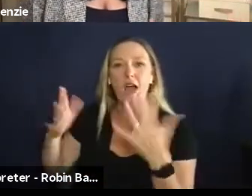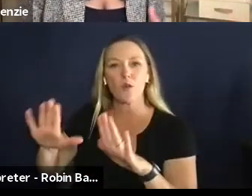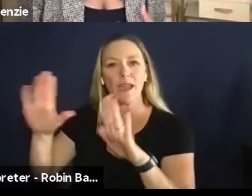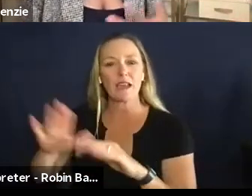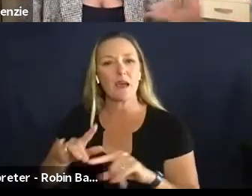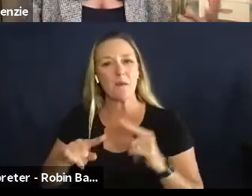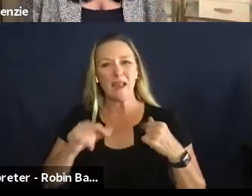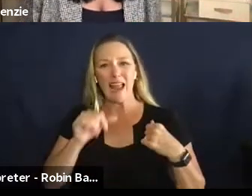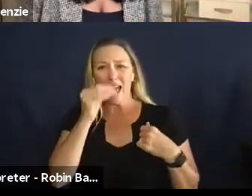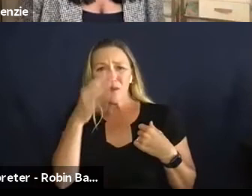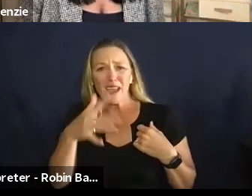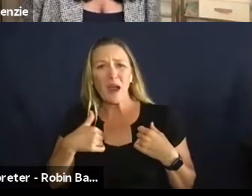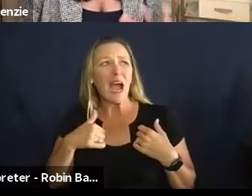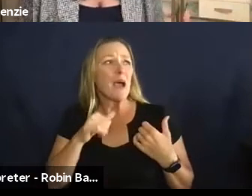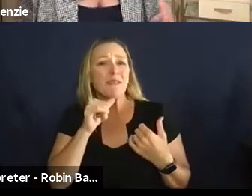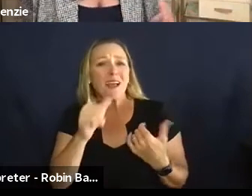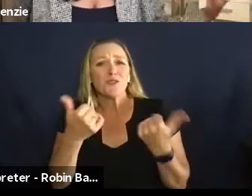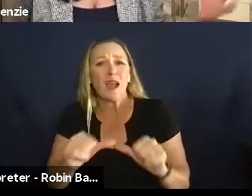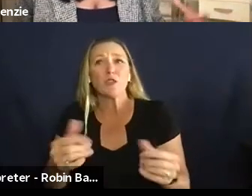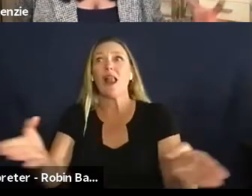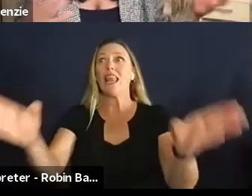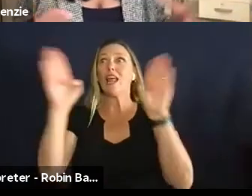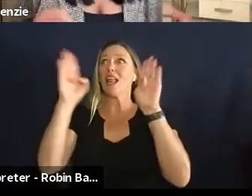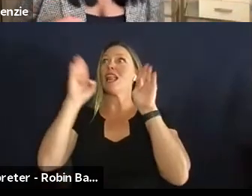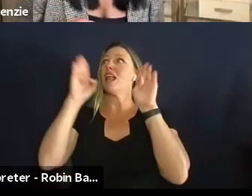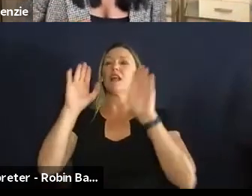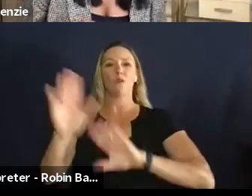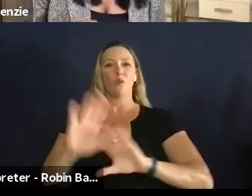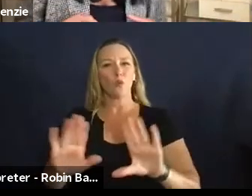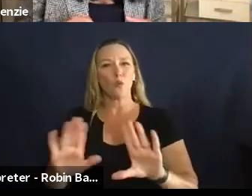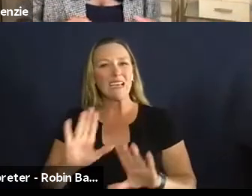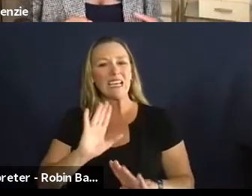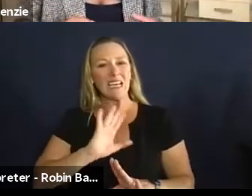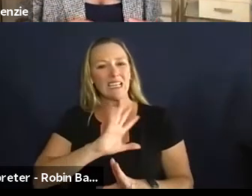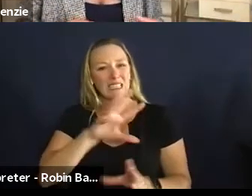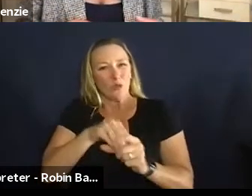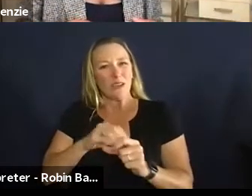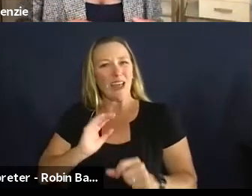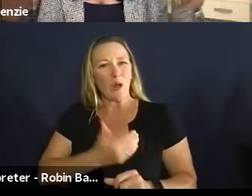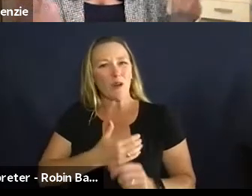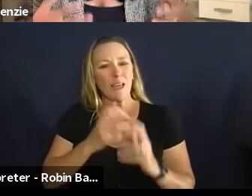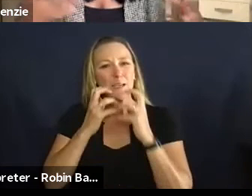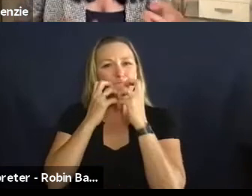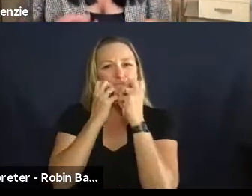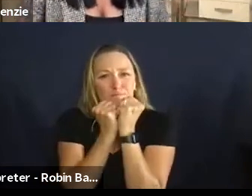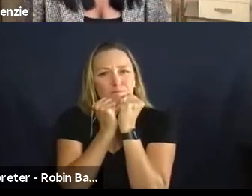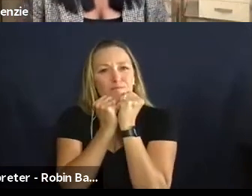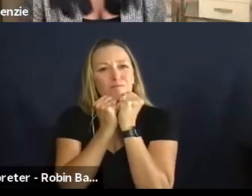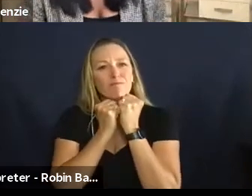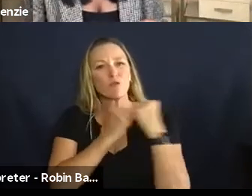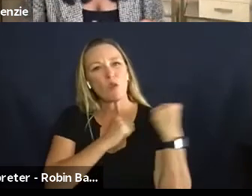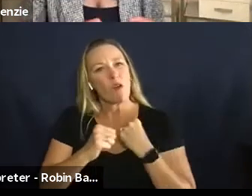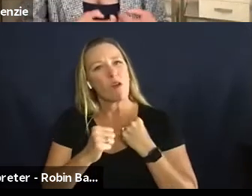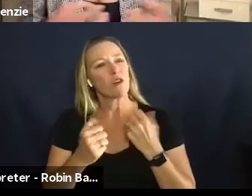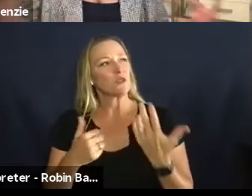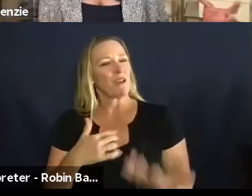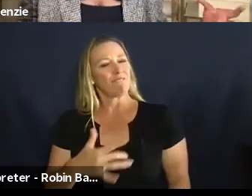i'm doing it because it's it's what we want to do it's a part of our family core value and i think at some point like you just have to